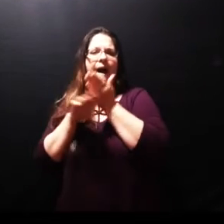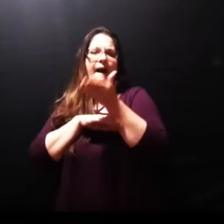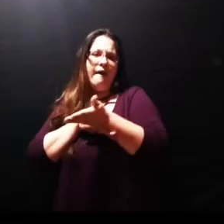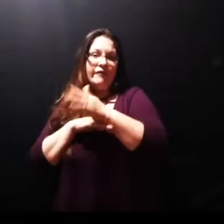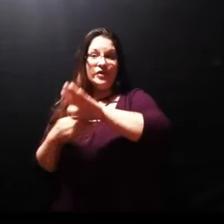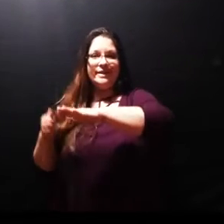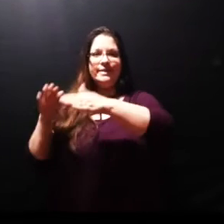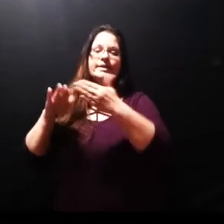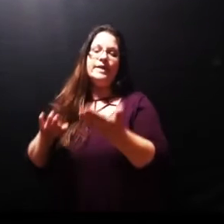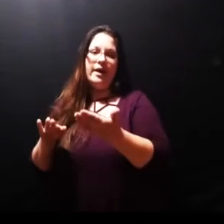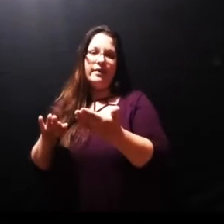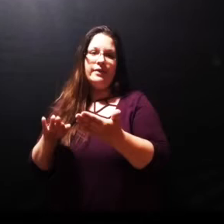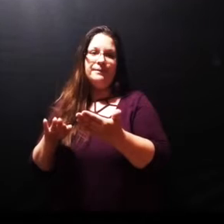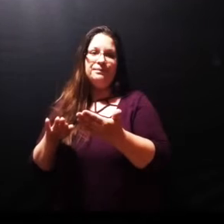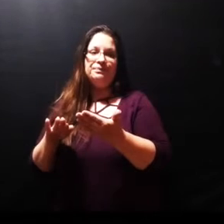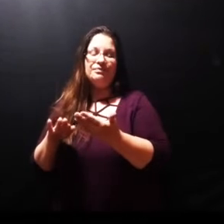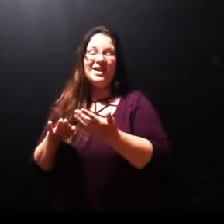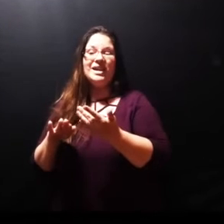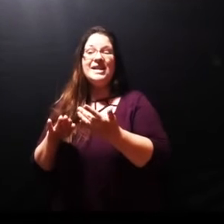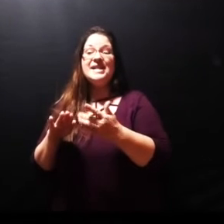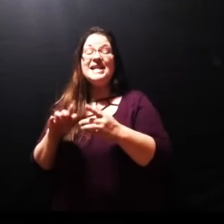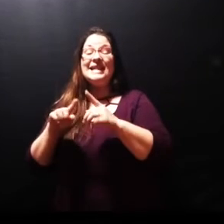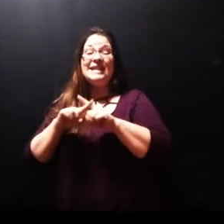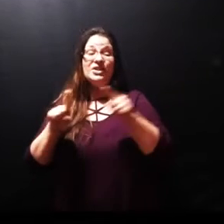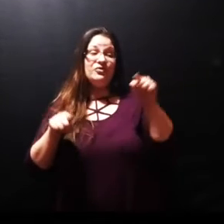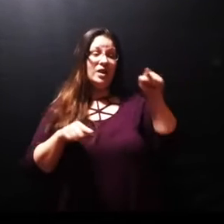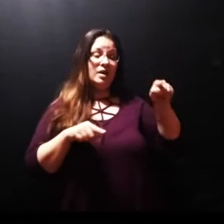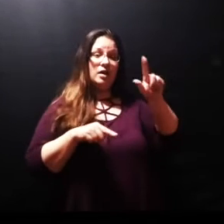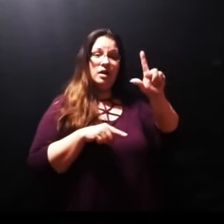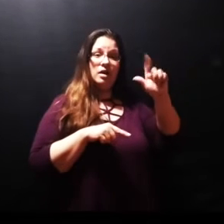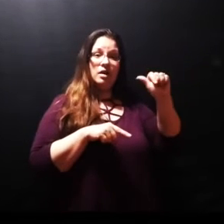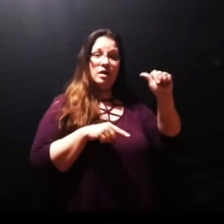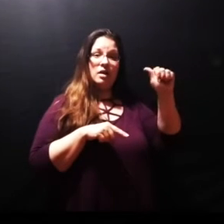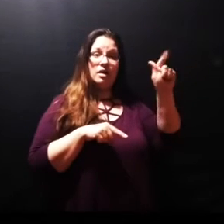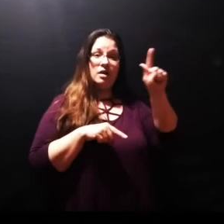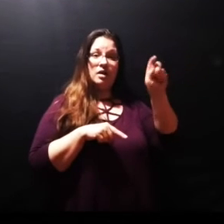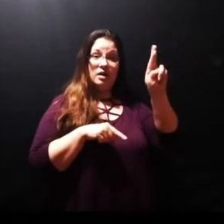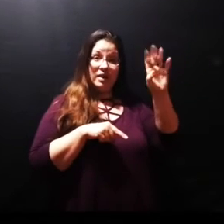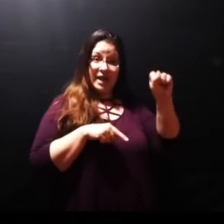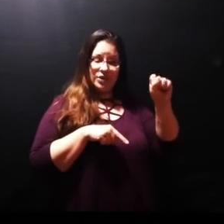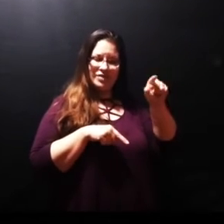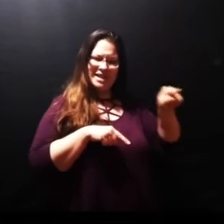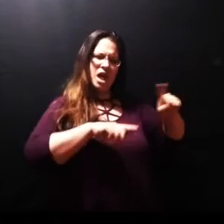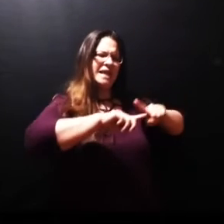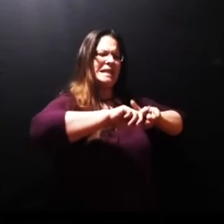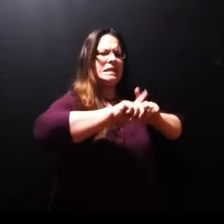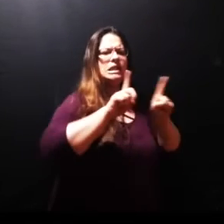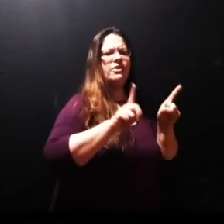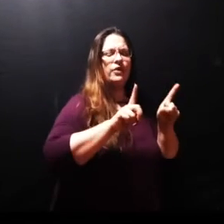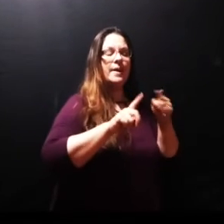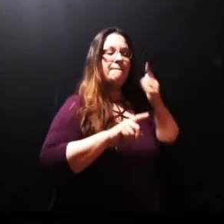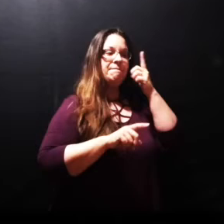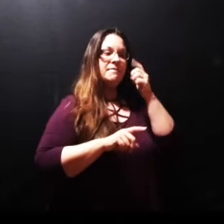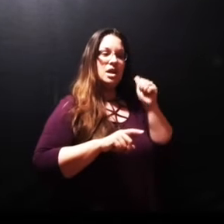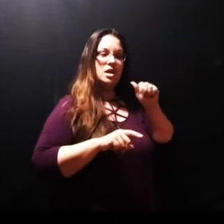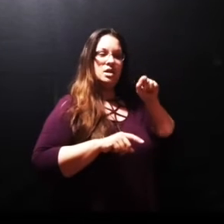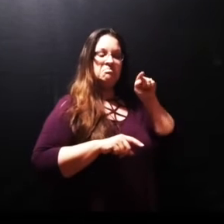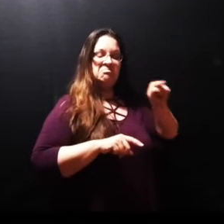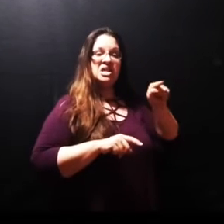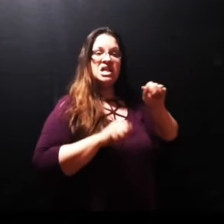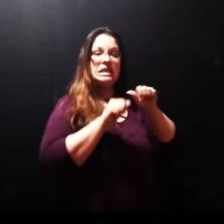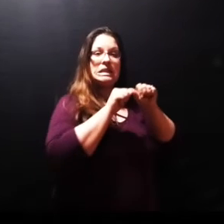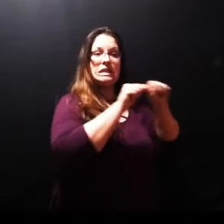Lazarus is quite different and then Lazarus had been dead for four days and that makes this Jesus greatest